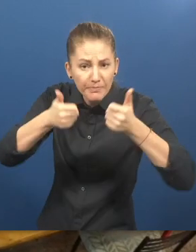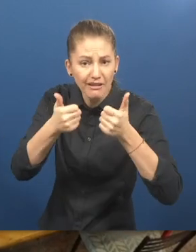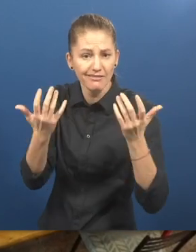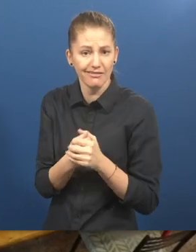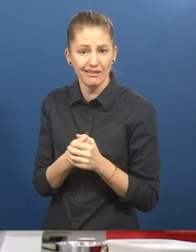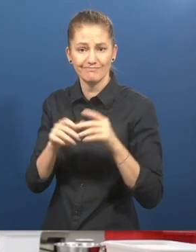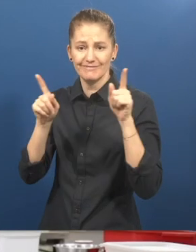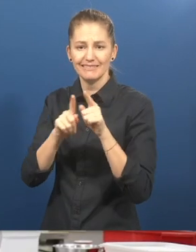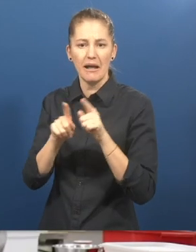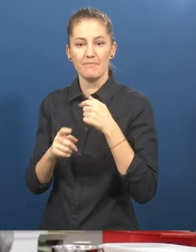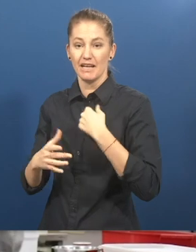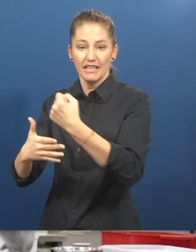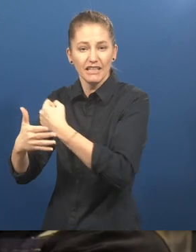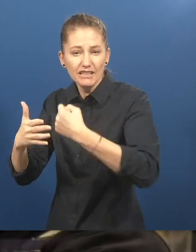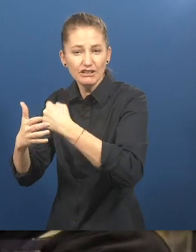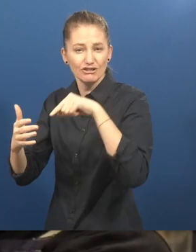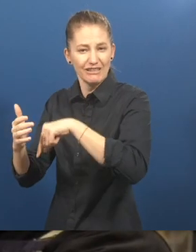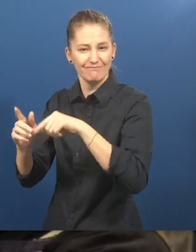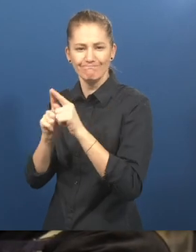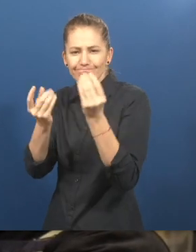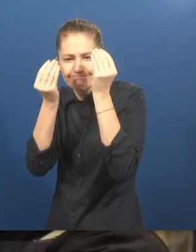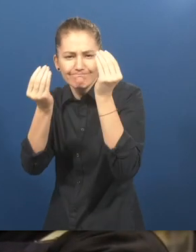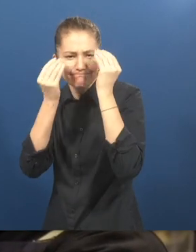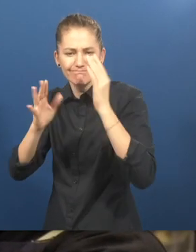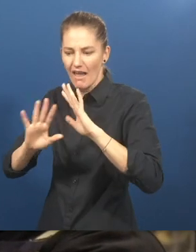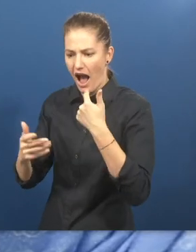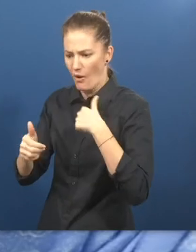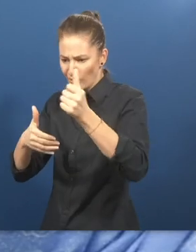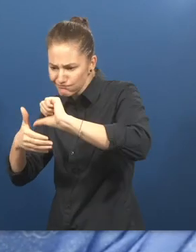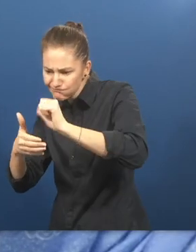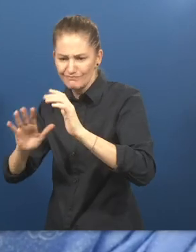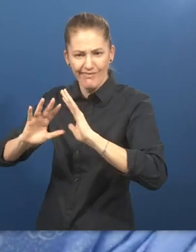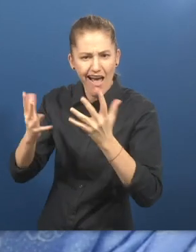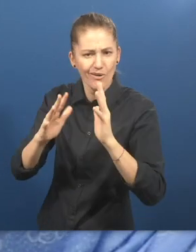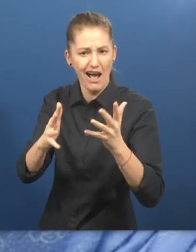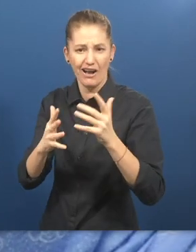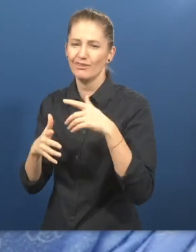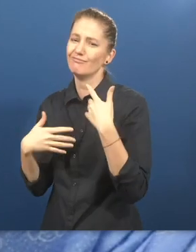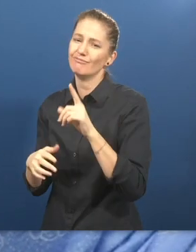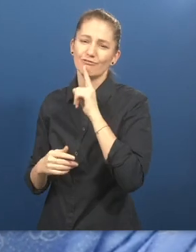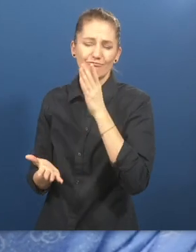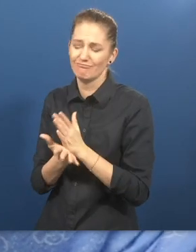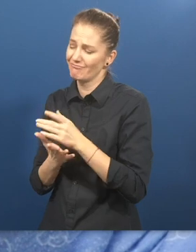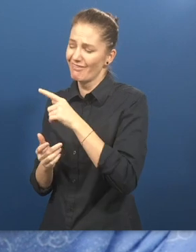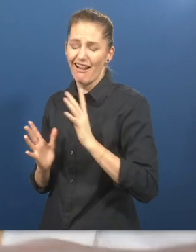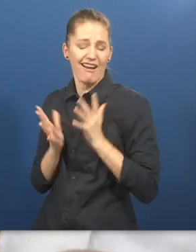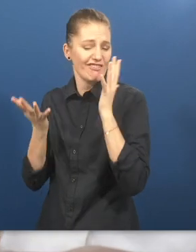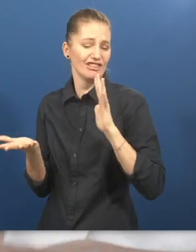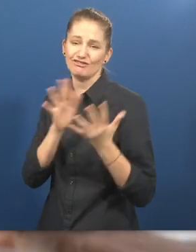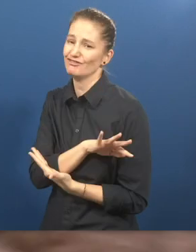Especially through training in the kitchen or as a barista. It changes deaf people's life outside the workplace.